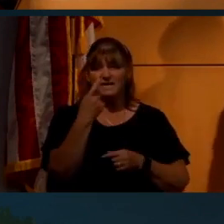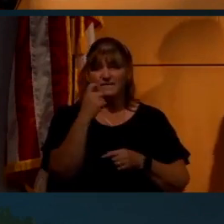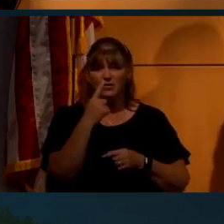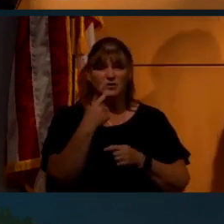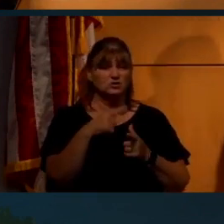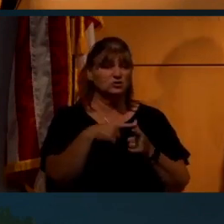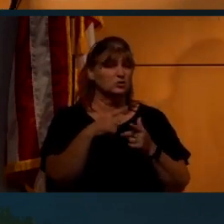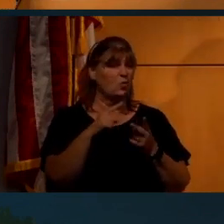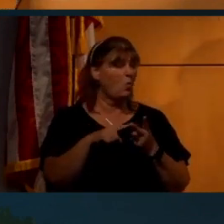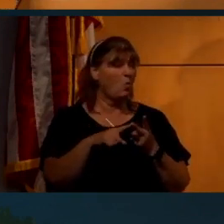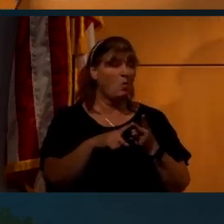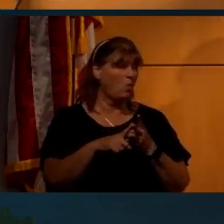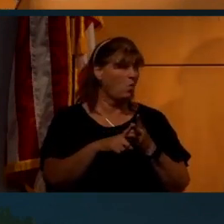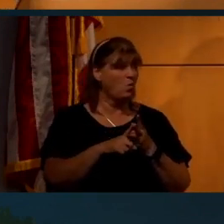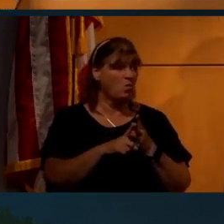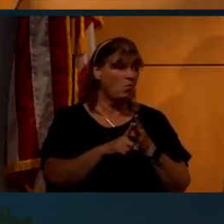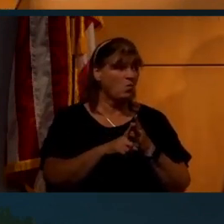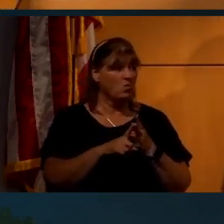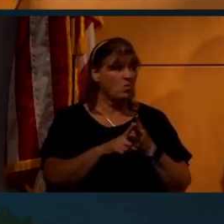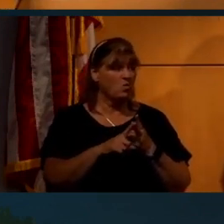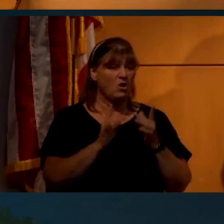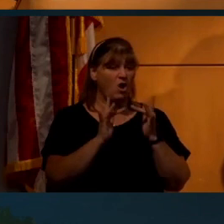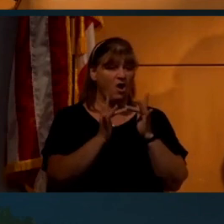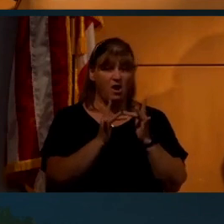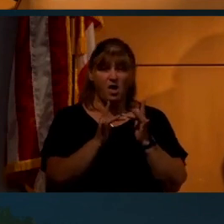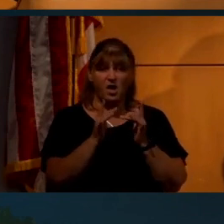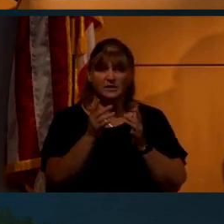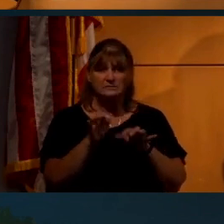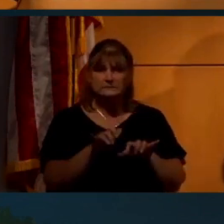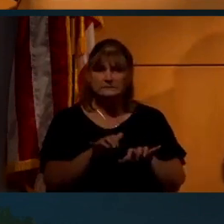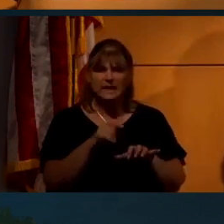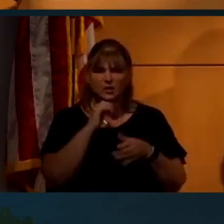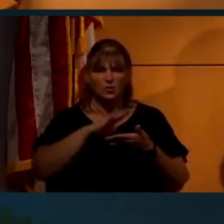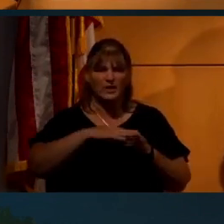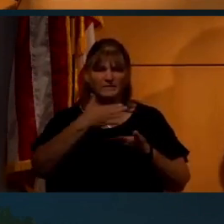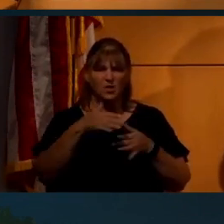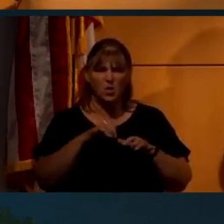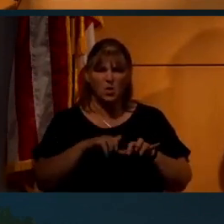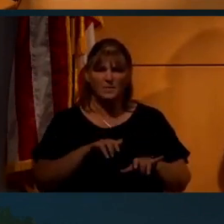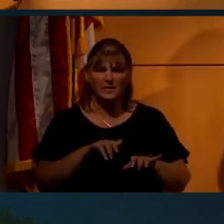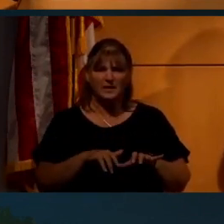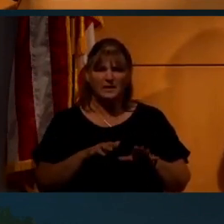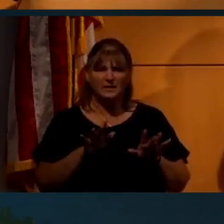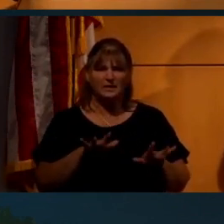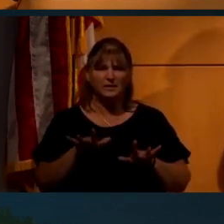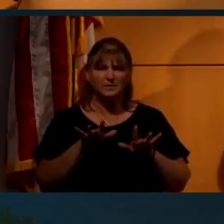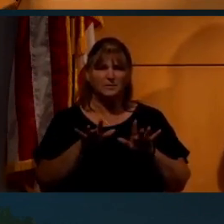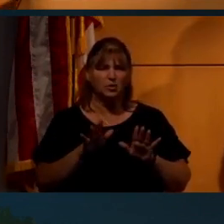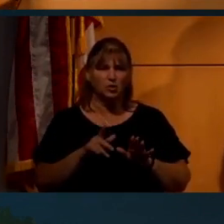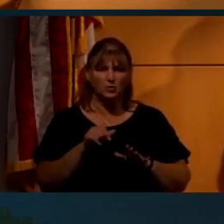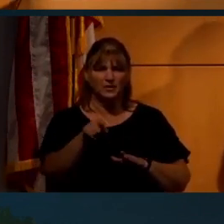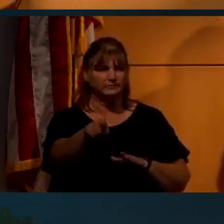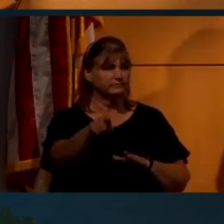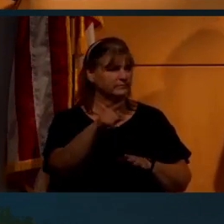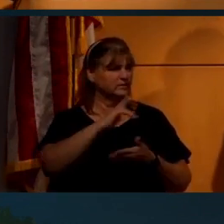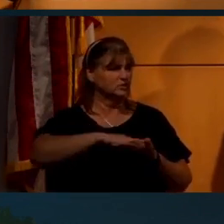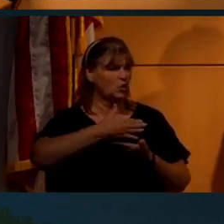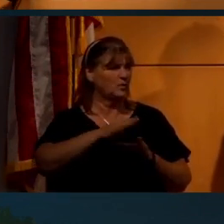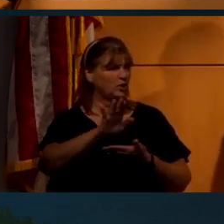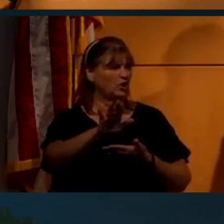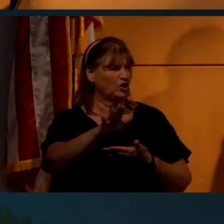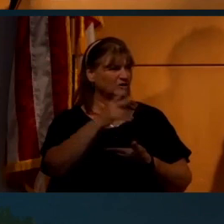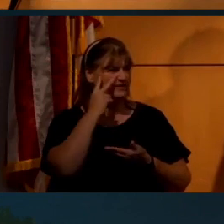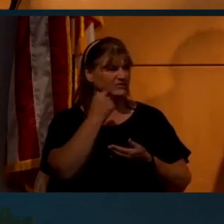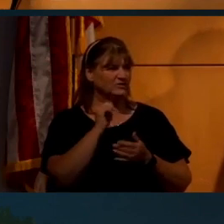question or perhaps there's one, uh, online, I don't have an open computer right now, but Christina is just opening